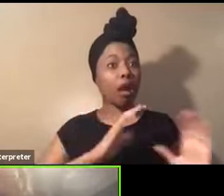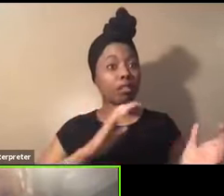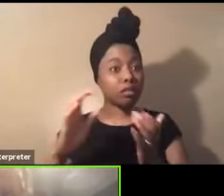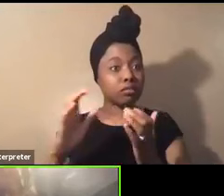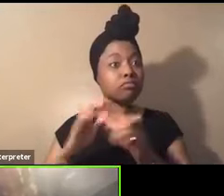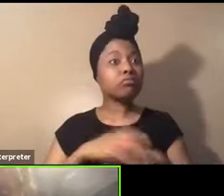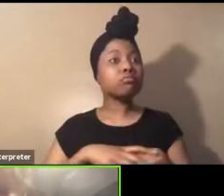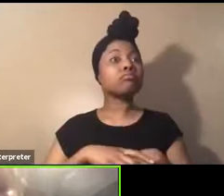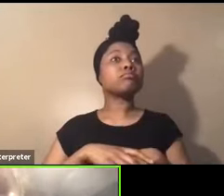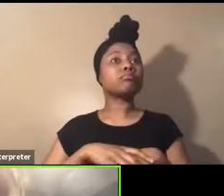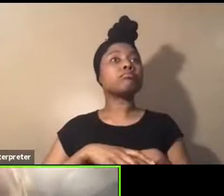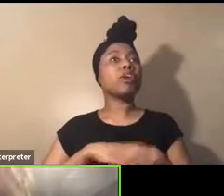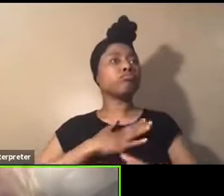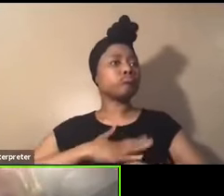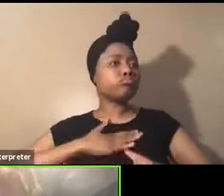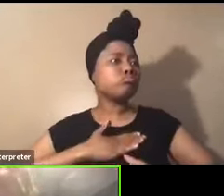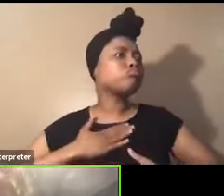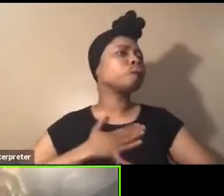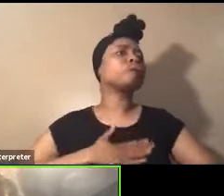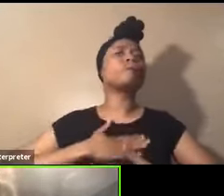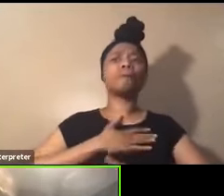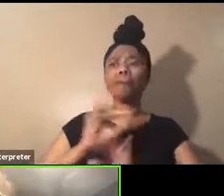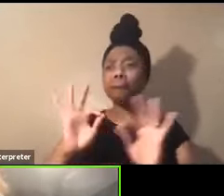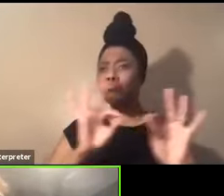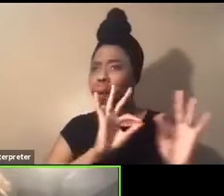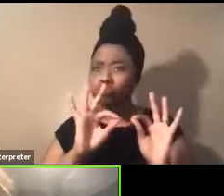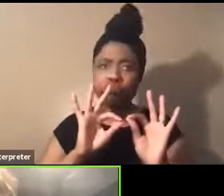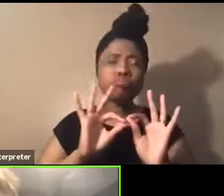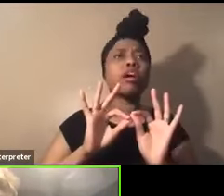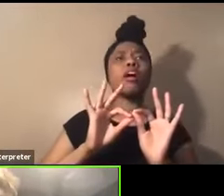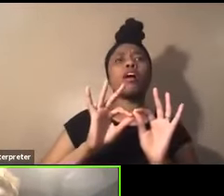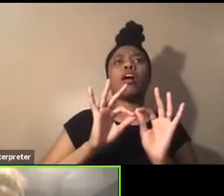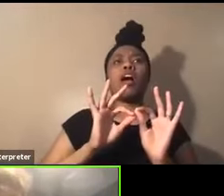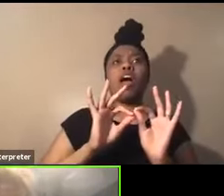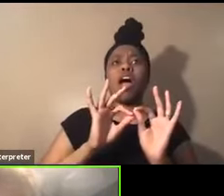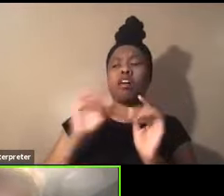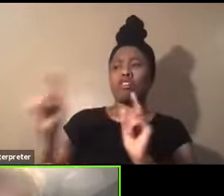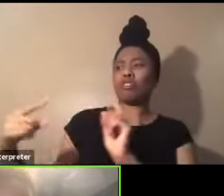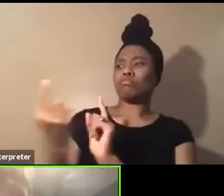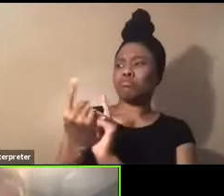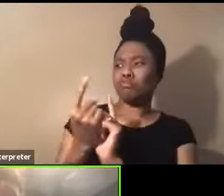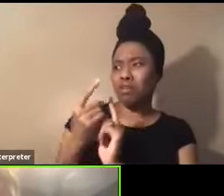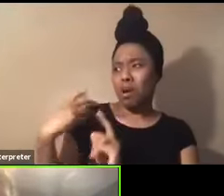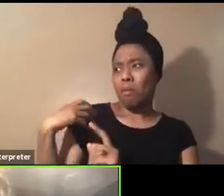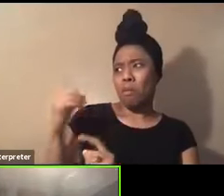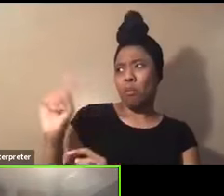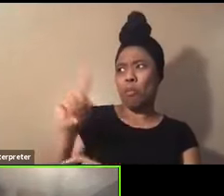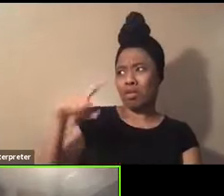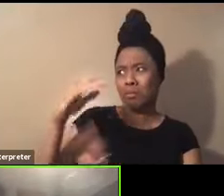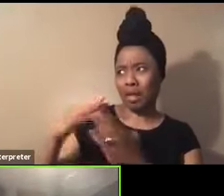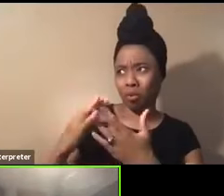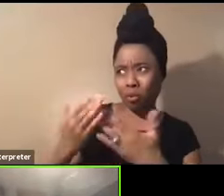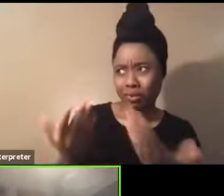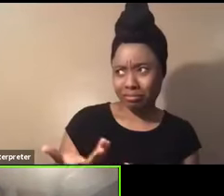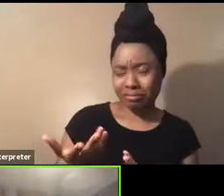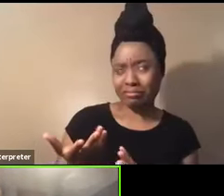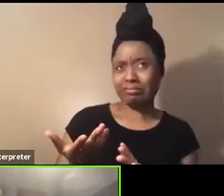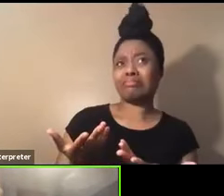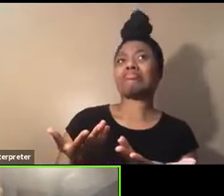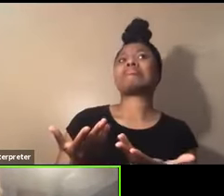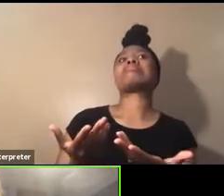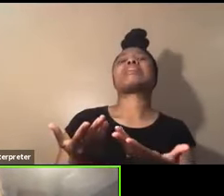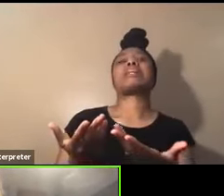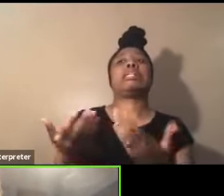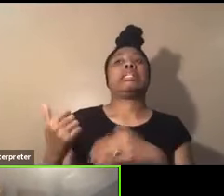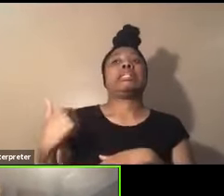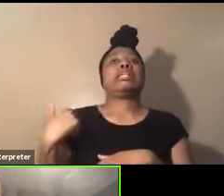having a good time. They were having a good time. Then I turned around and asked my boss, you know, where's the black community? So she sent me